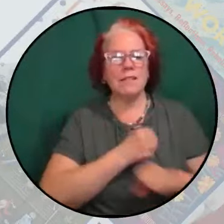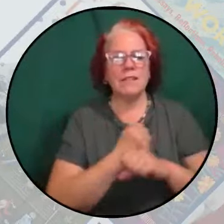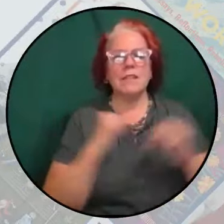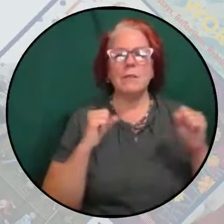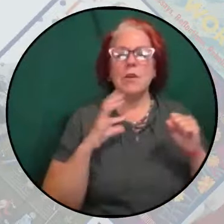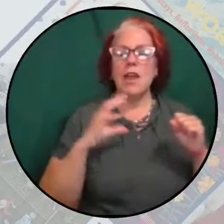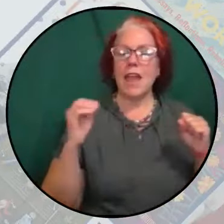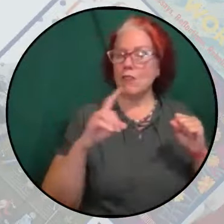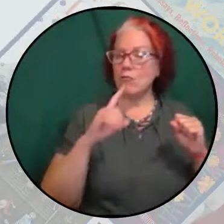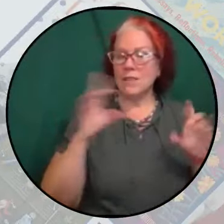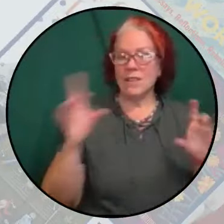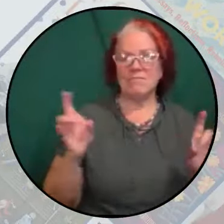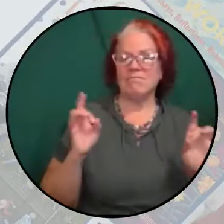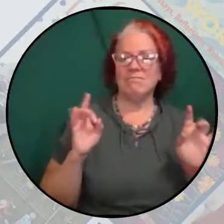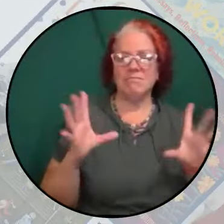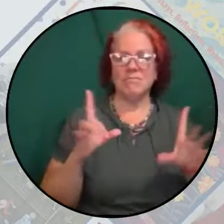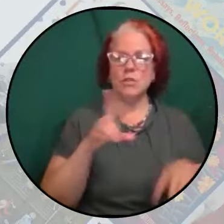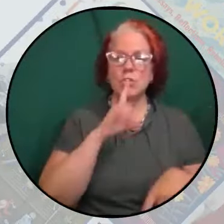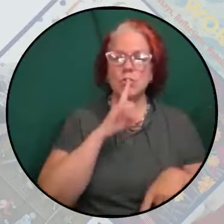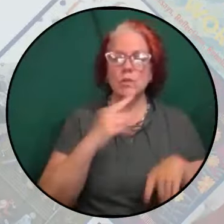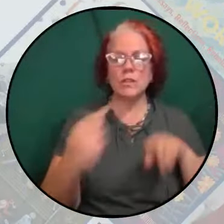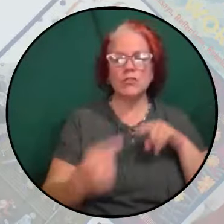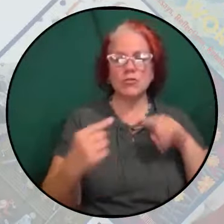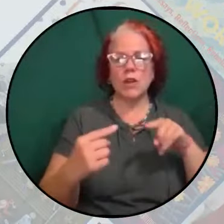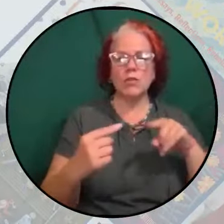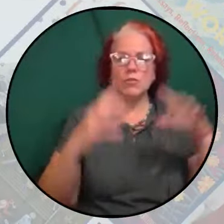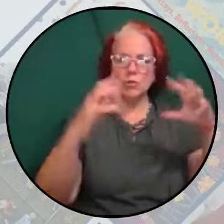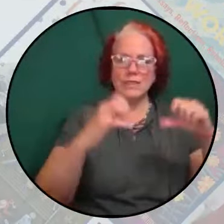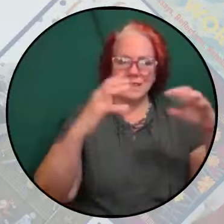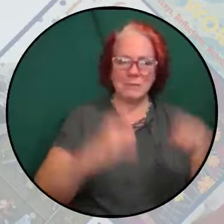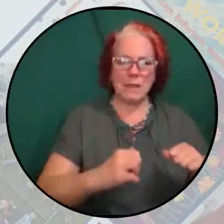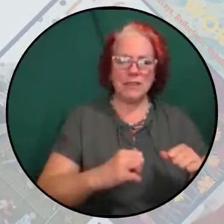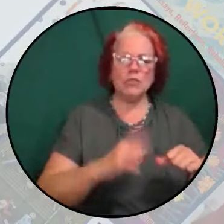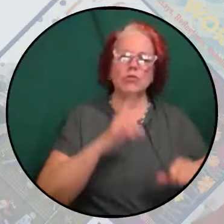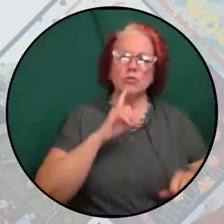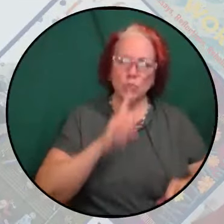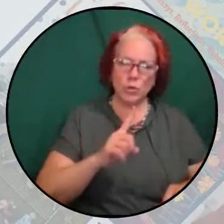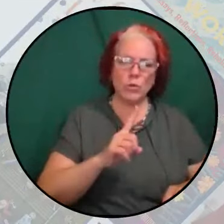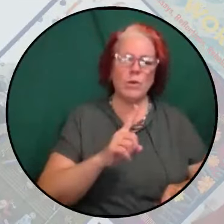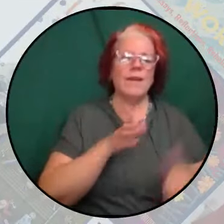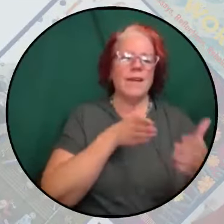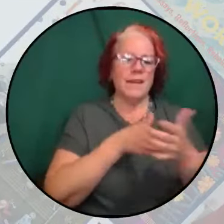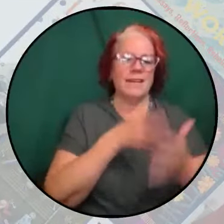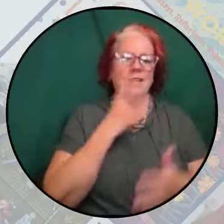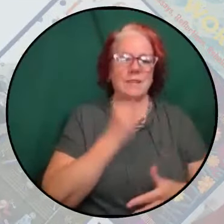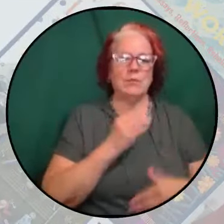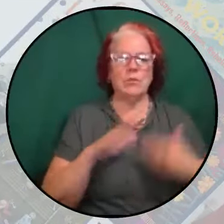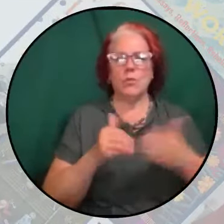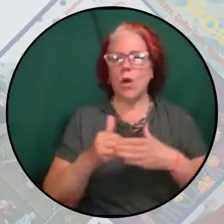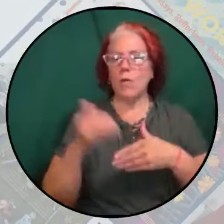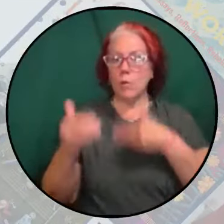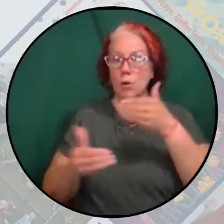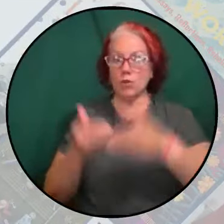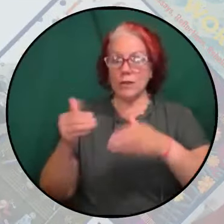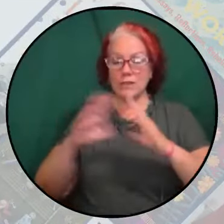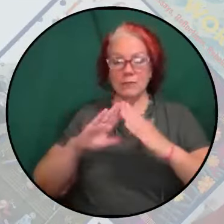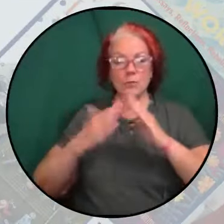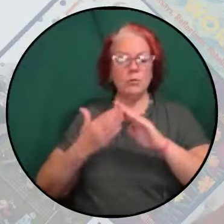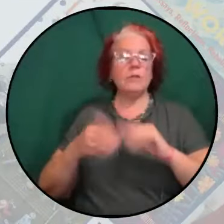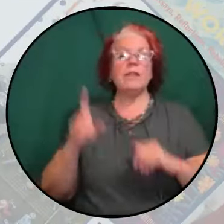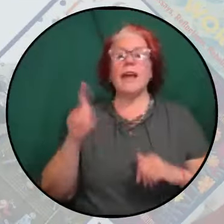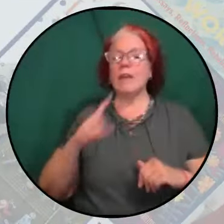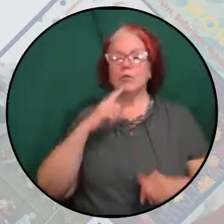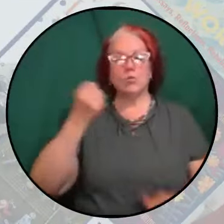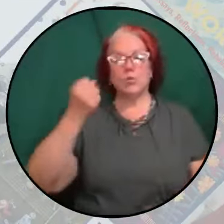does a deep disservice to the real struggle, again, to dismantle real anti-Semitism. So all of our progressive communities just have to absolutely refuse